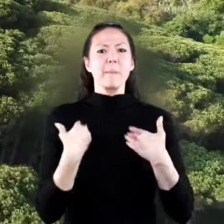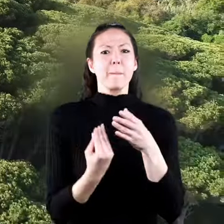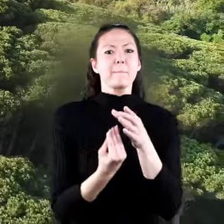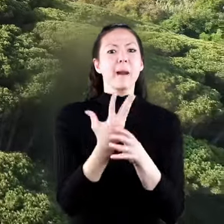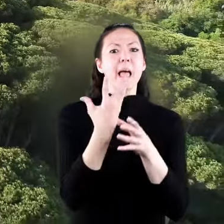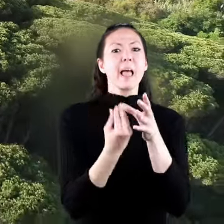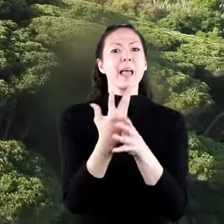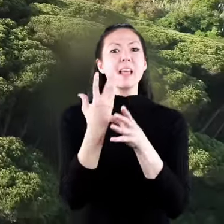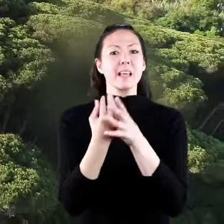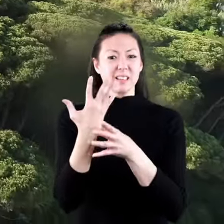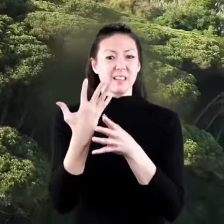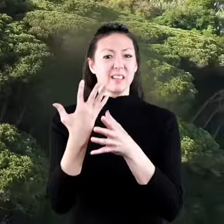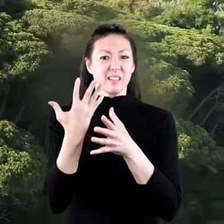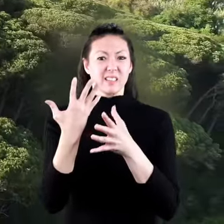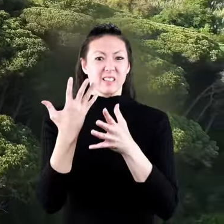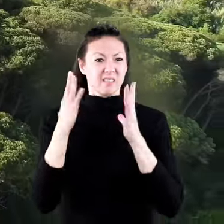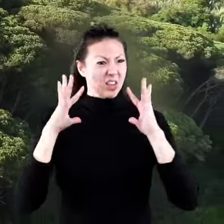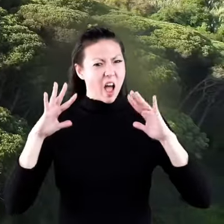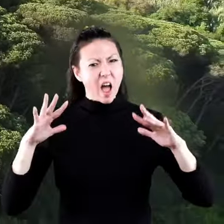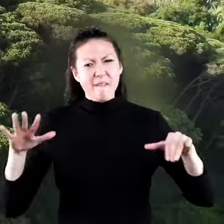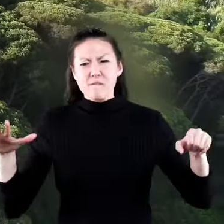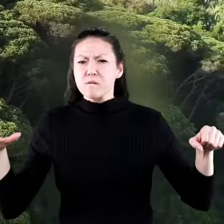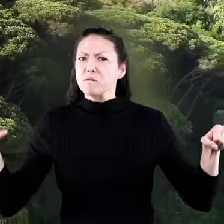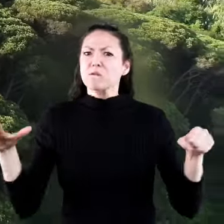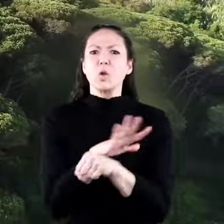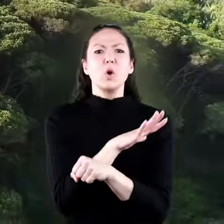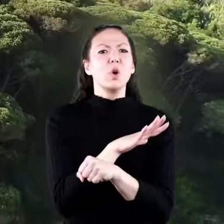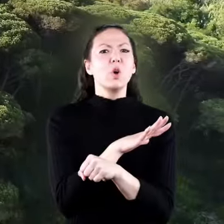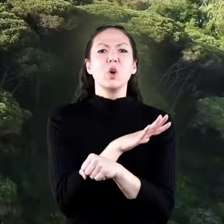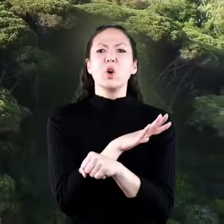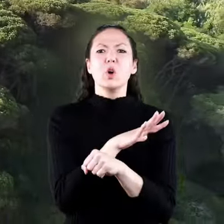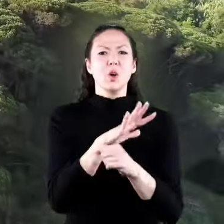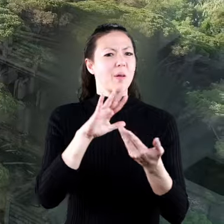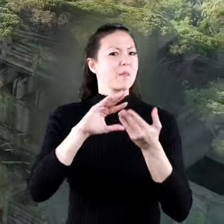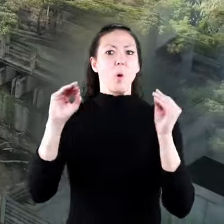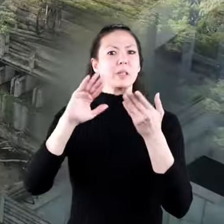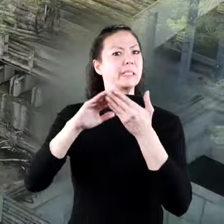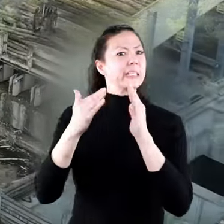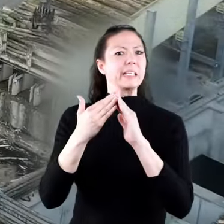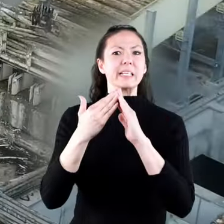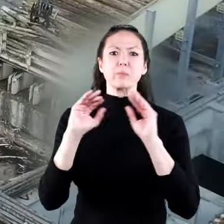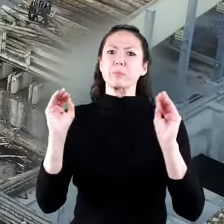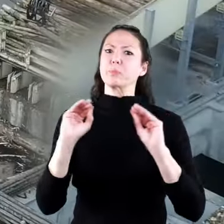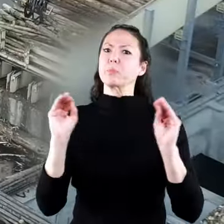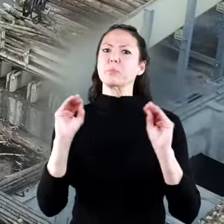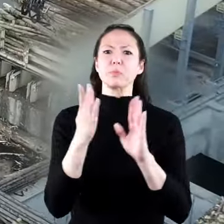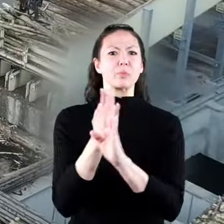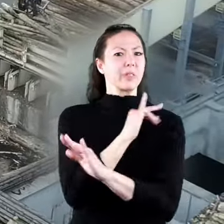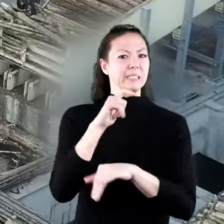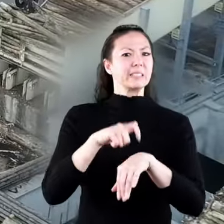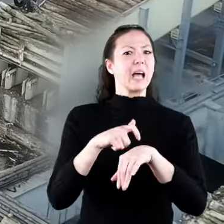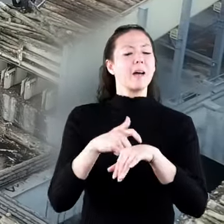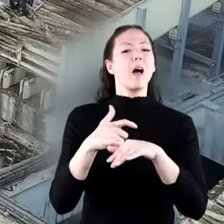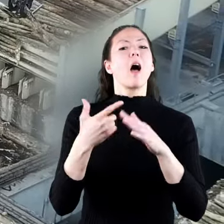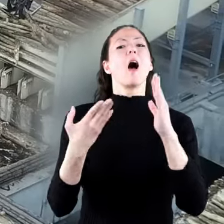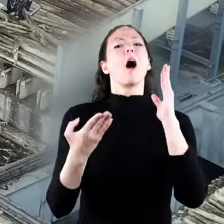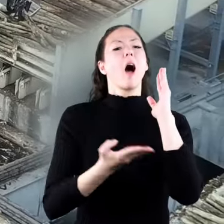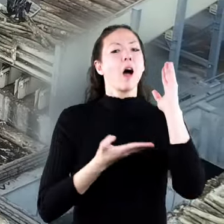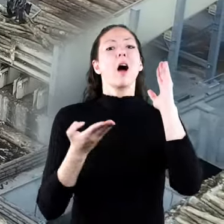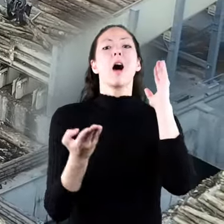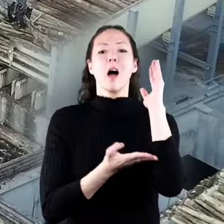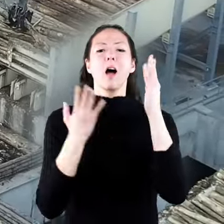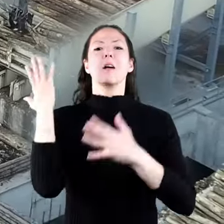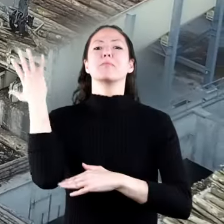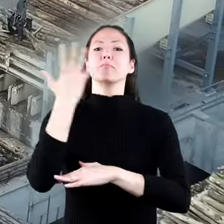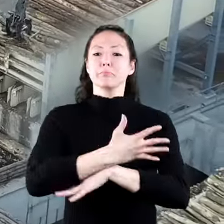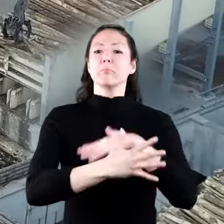animals. It was pretty much wall to wall trees and foliage. Of course, this was way before we started cutting down trees